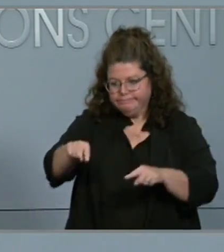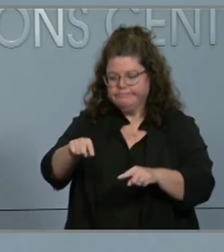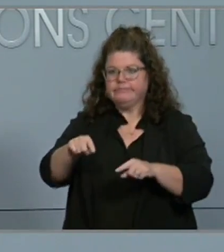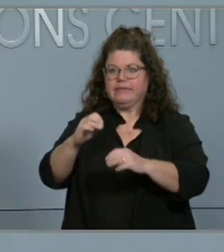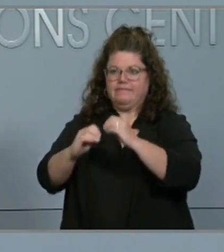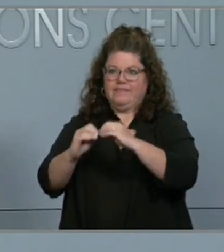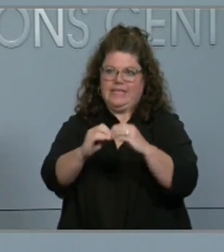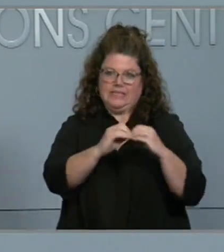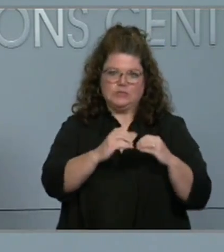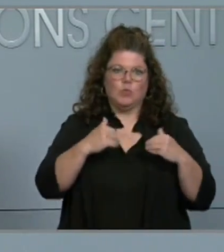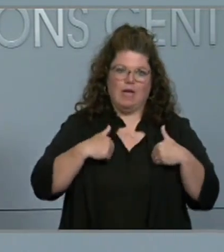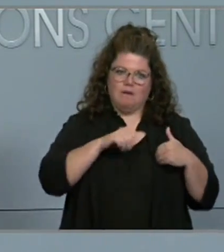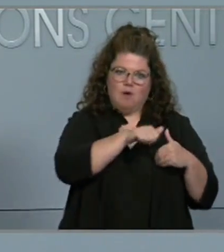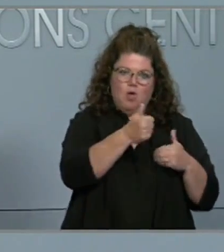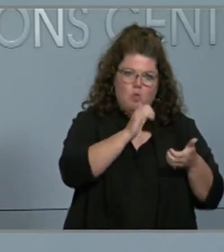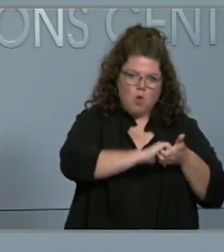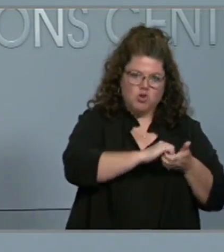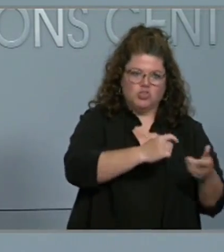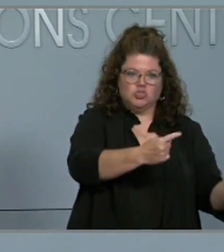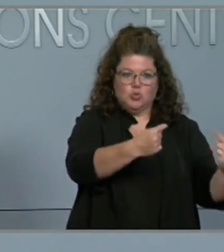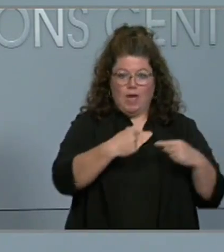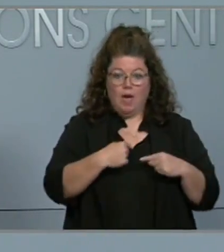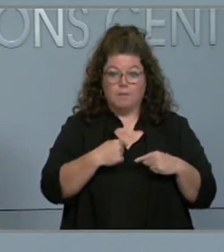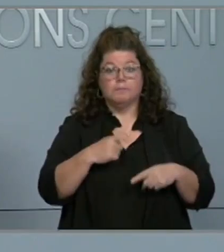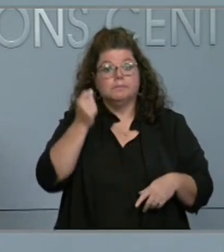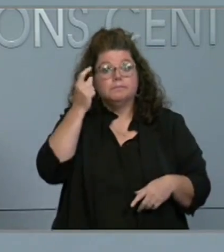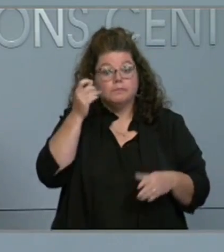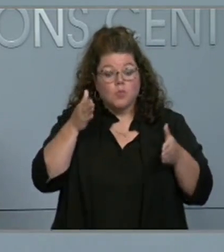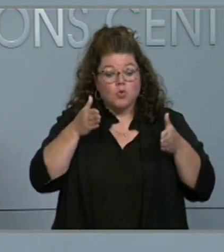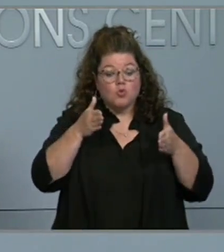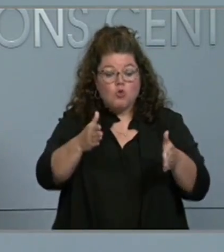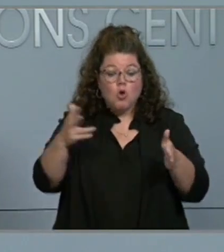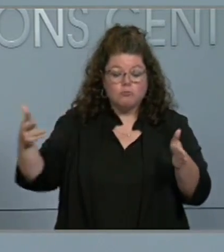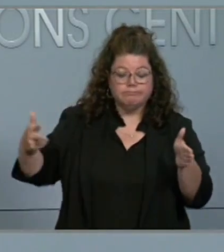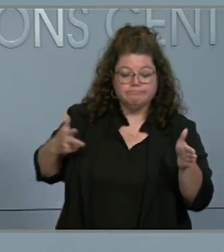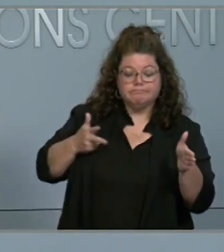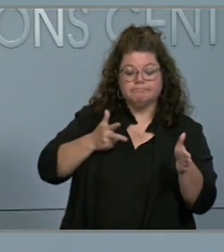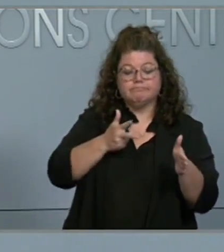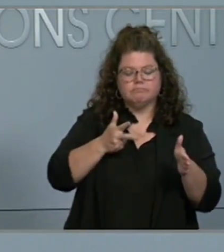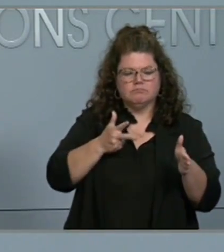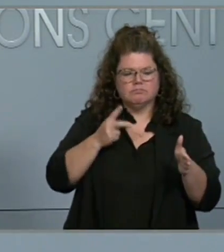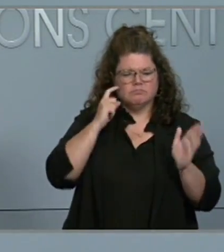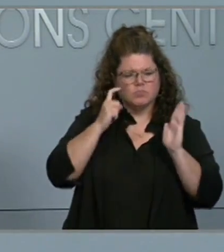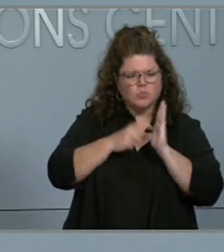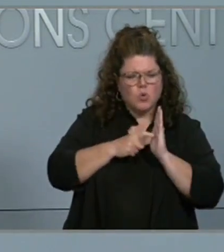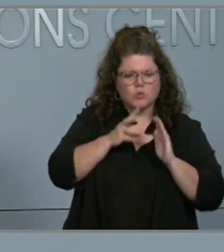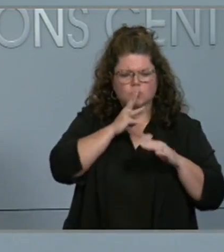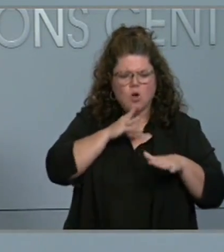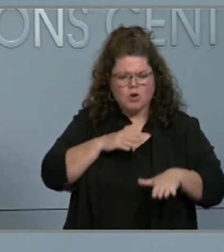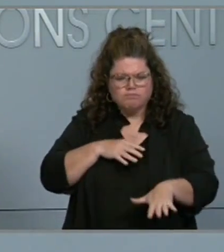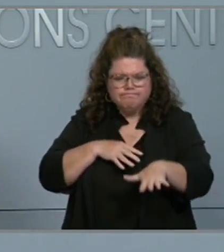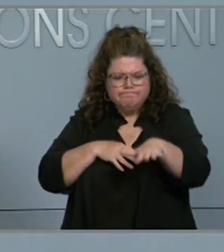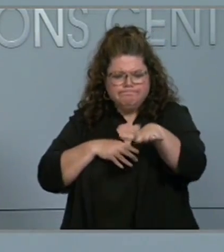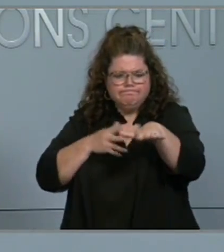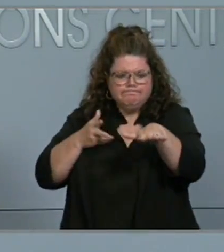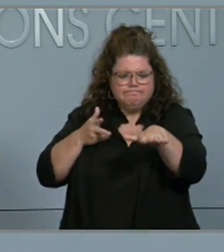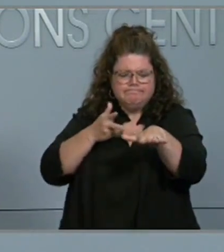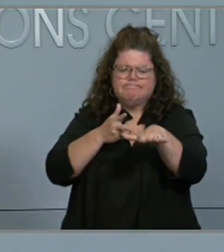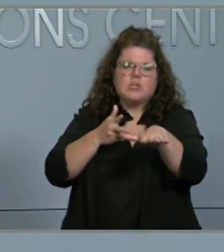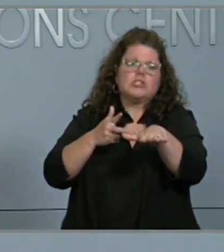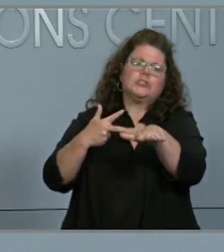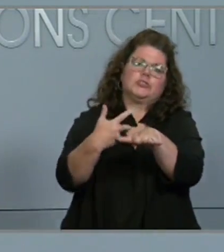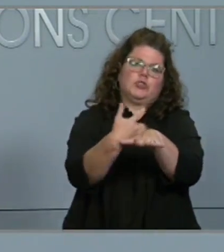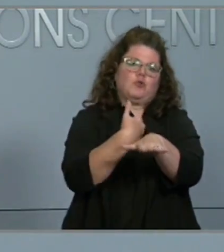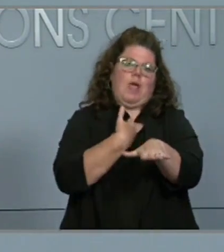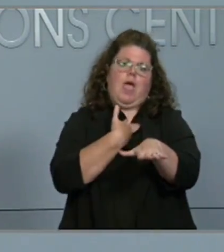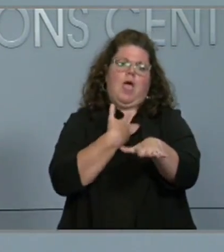day goes on, if you encounter standing water on a roadway, please don't chance it. One of our most important safety messages is turn